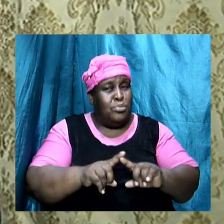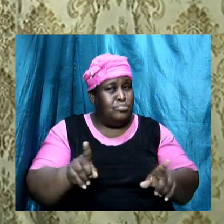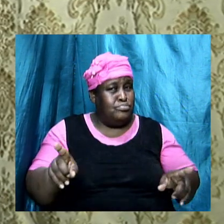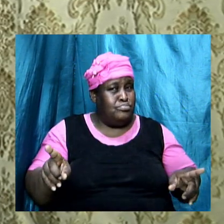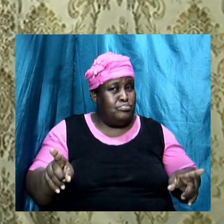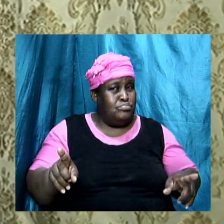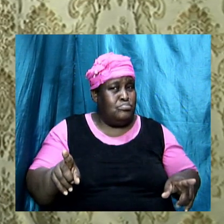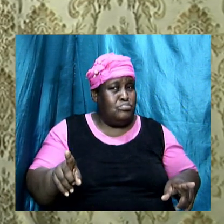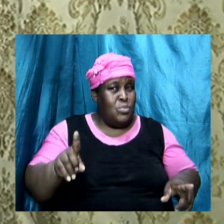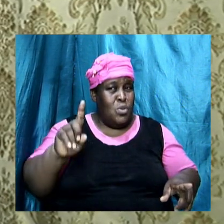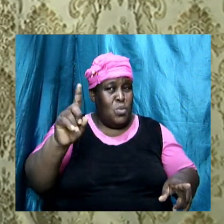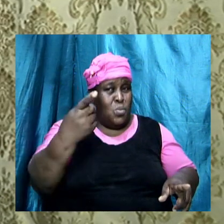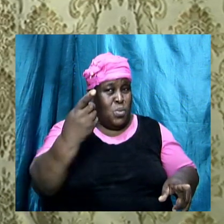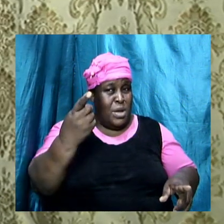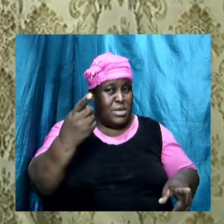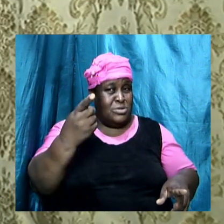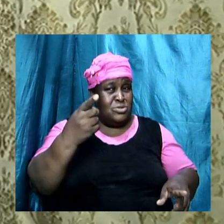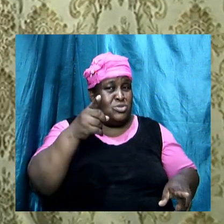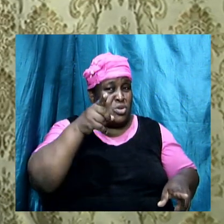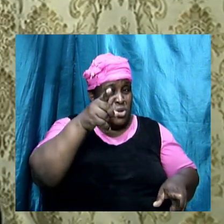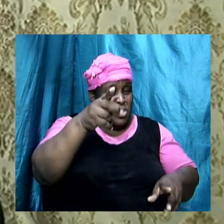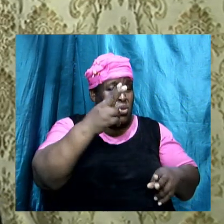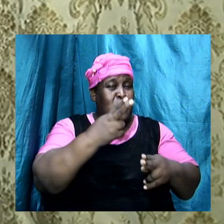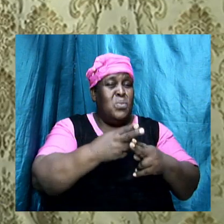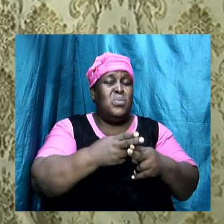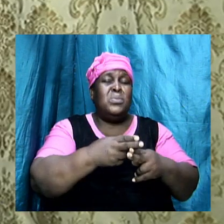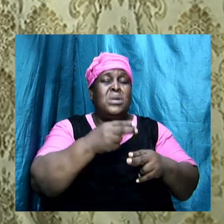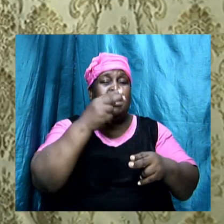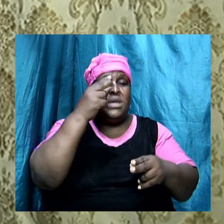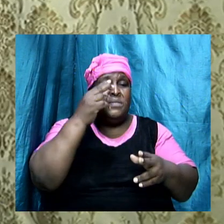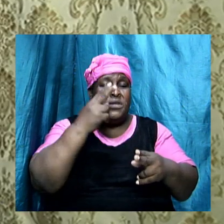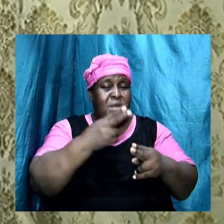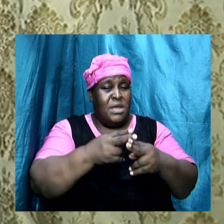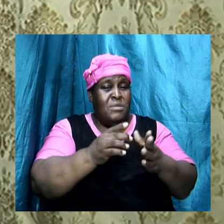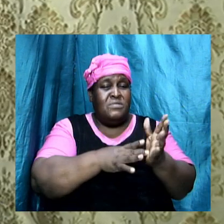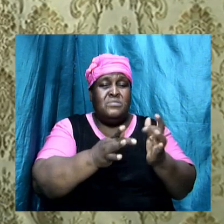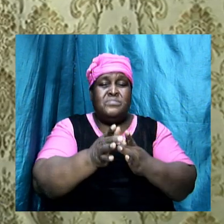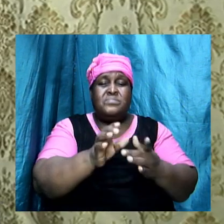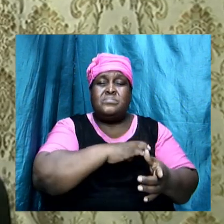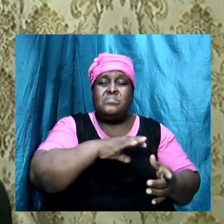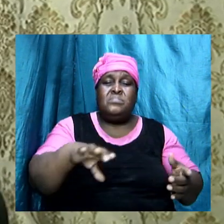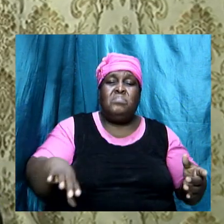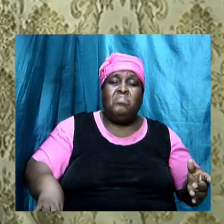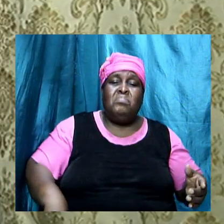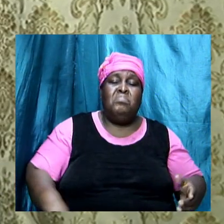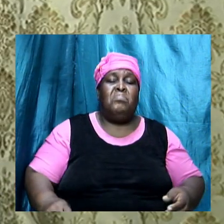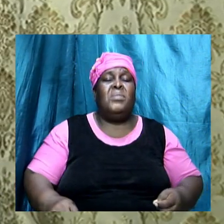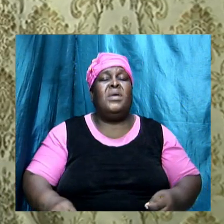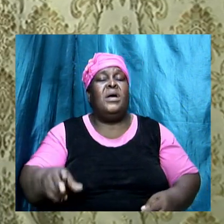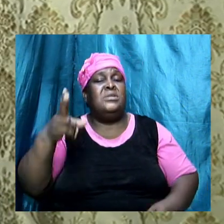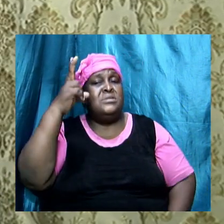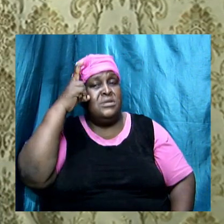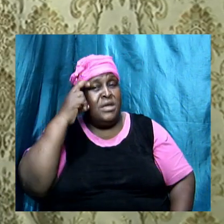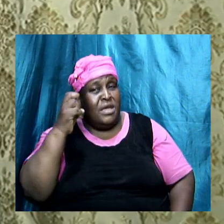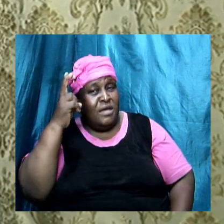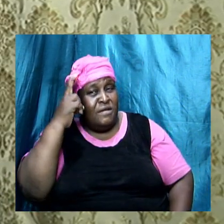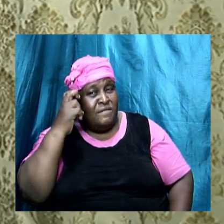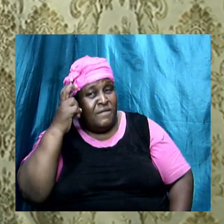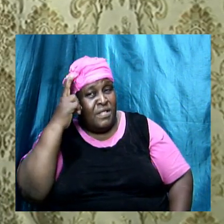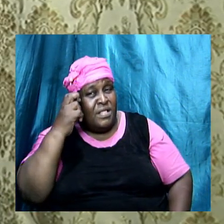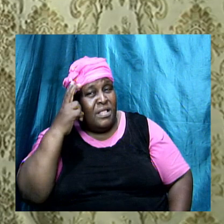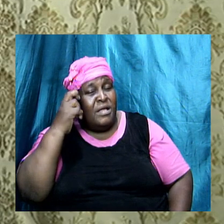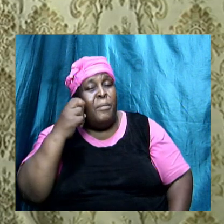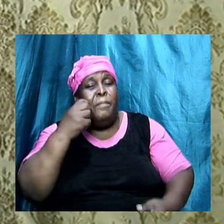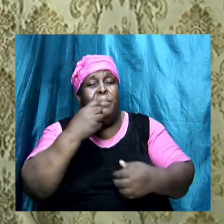But once you name the name of Jesus Christ, there's a bullseye on your back. And the adversary is set